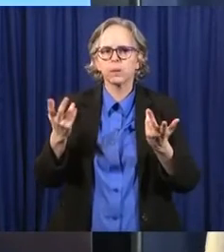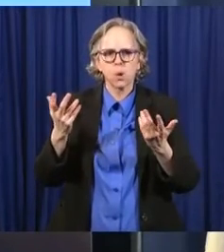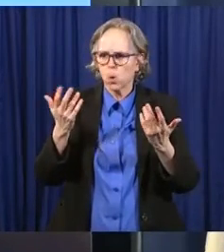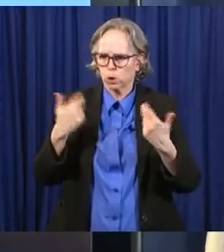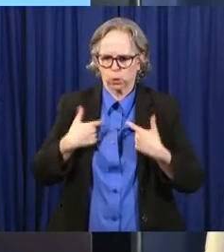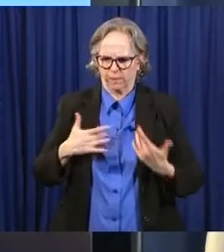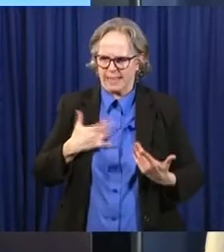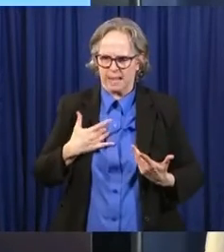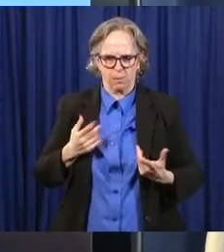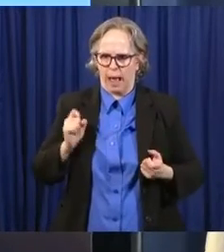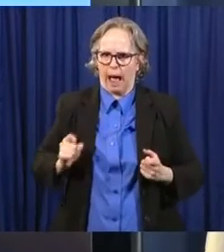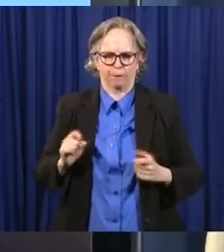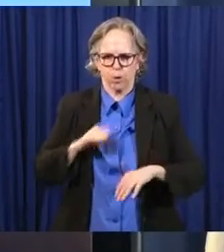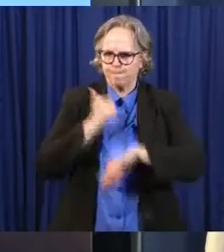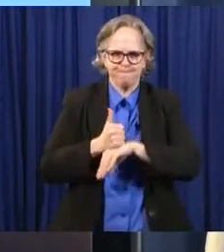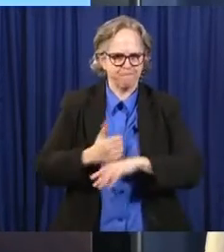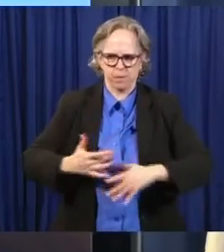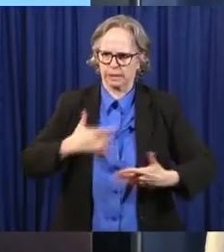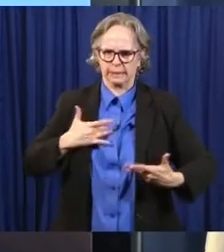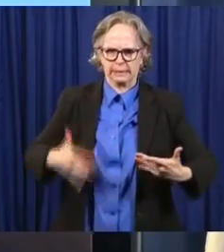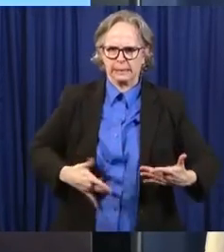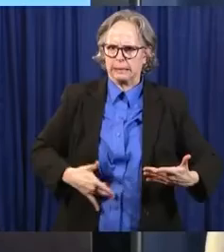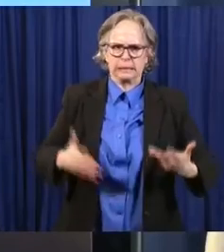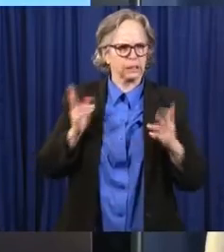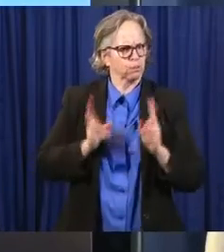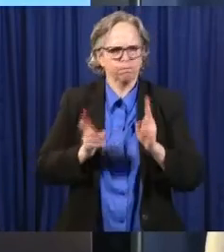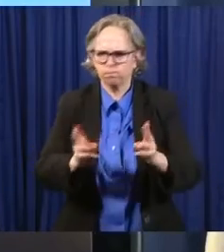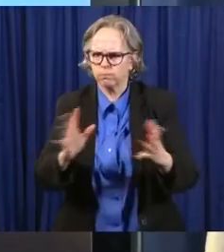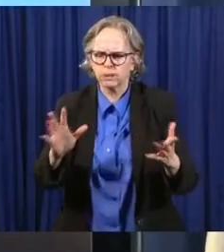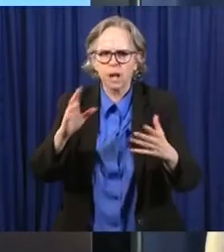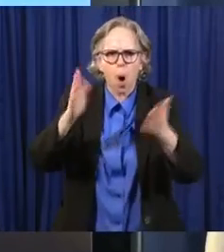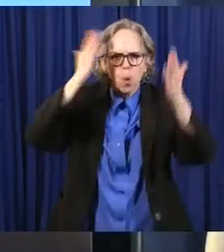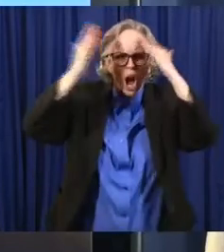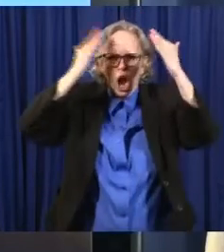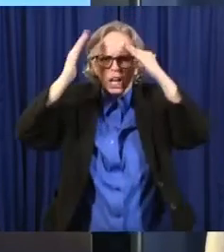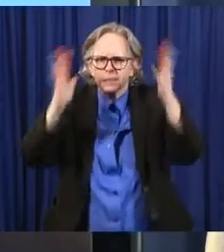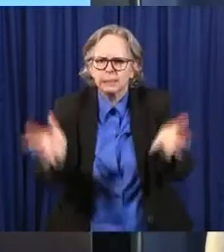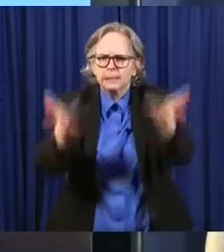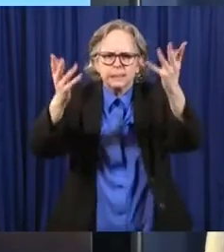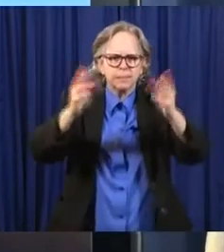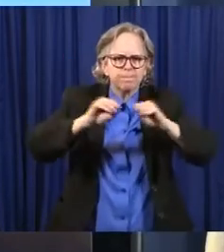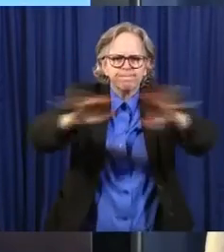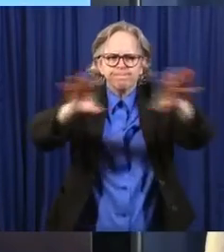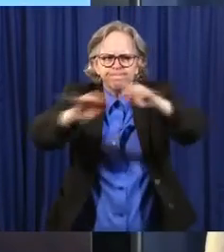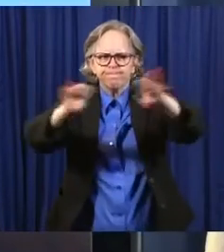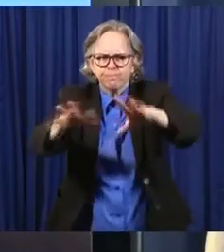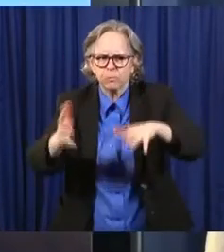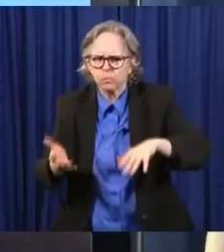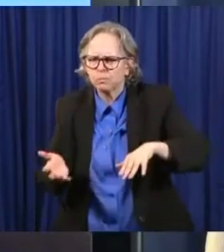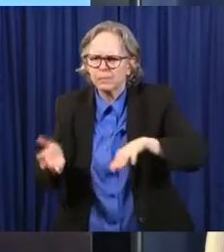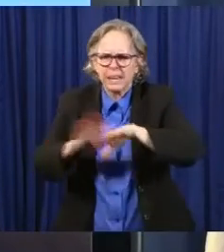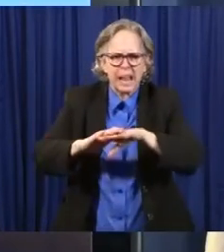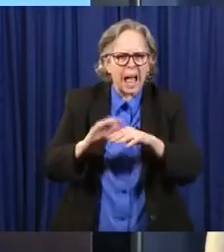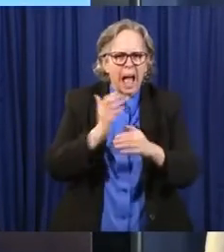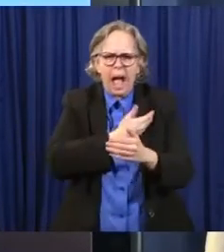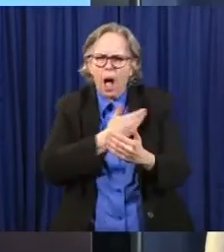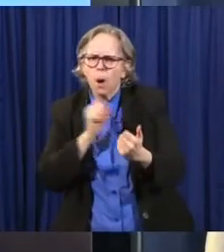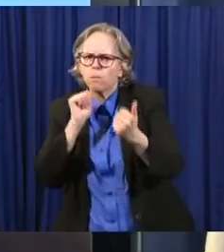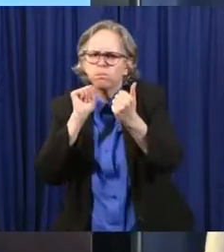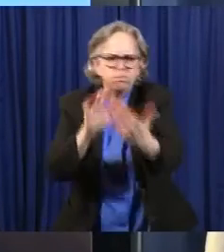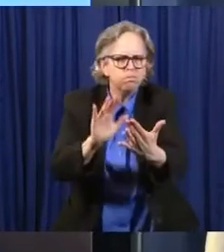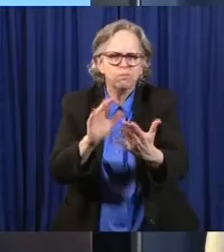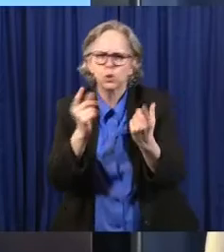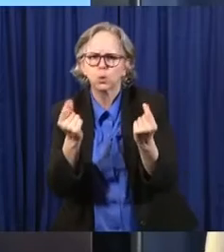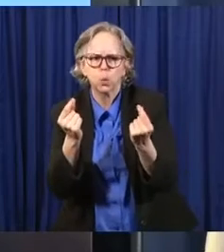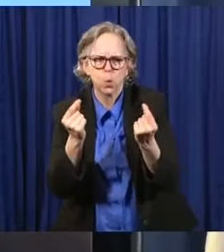about these disparities and ramp up our efforts to address them. Simply, sir, it's the right thing to do. And like most things